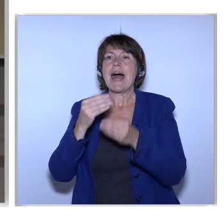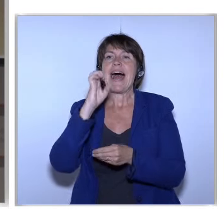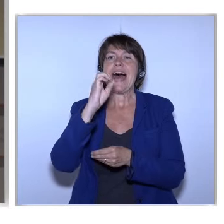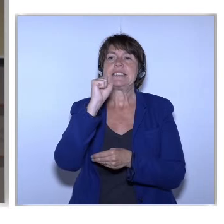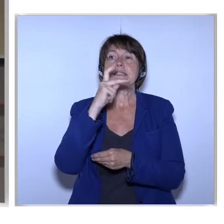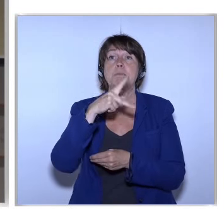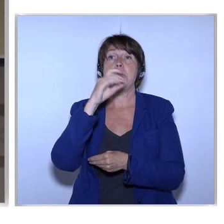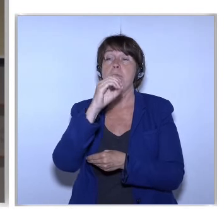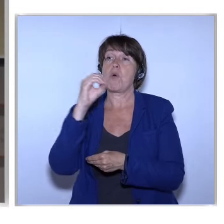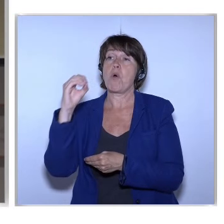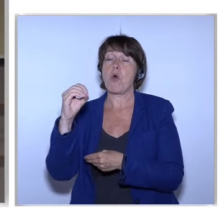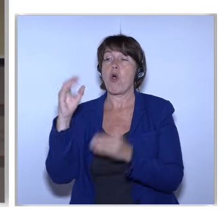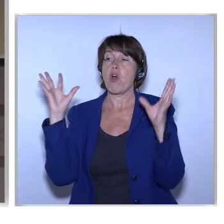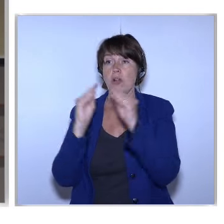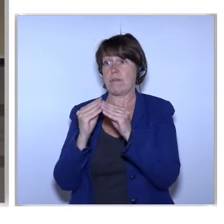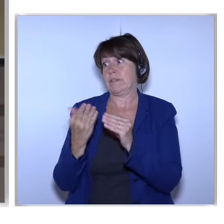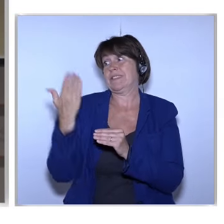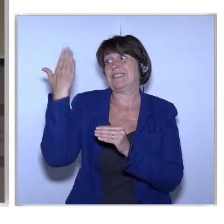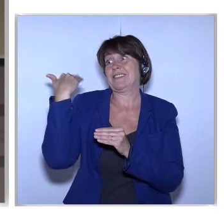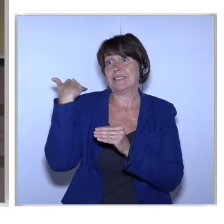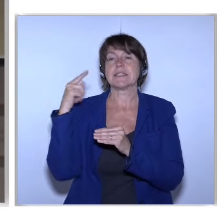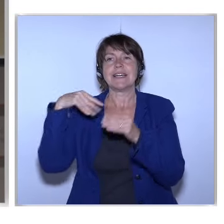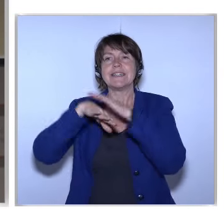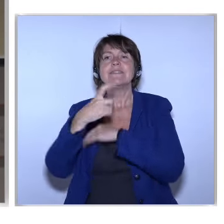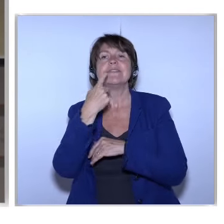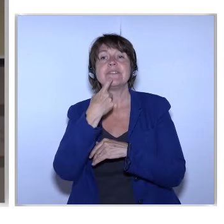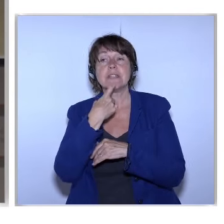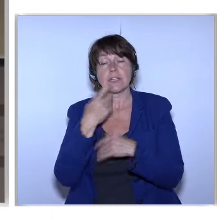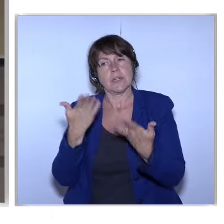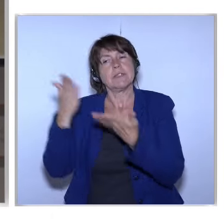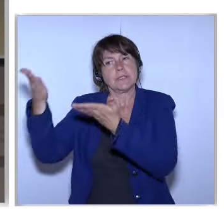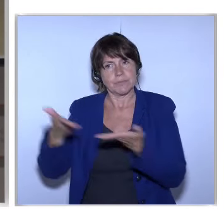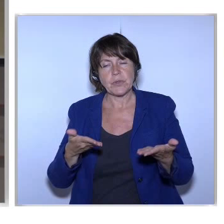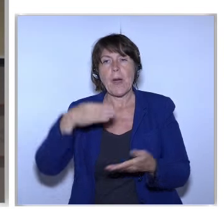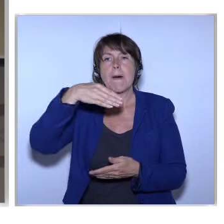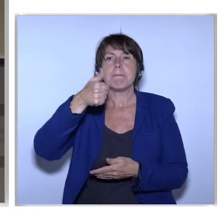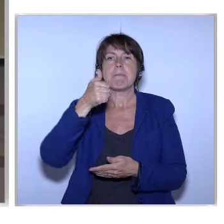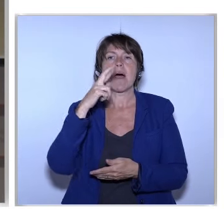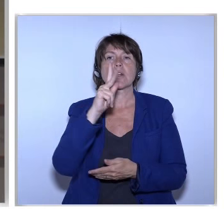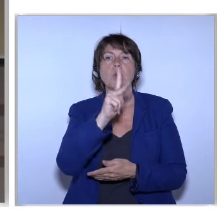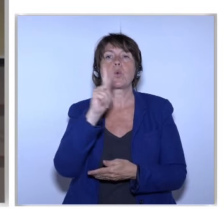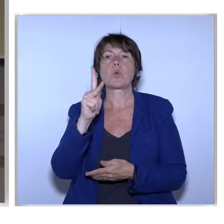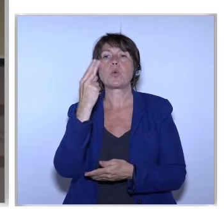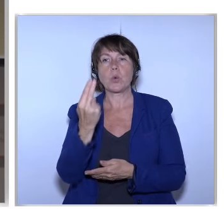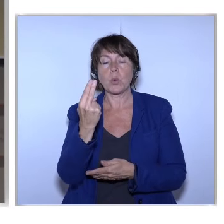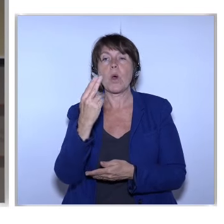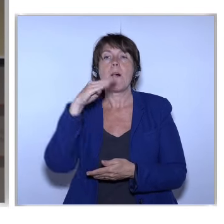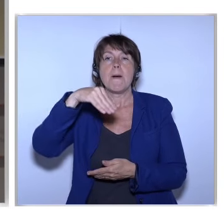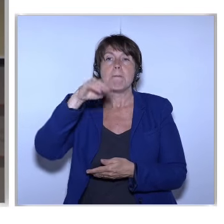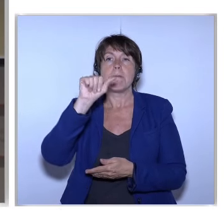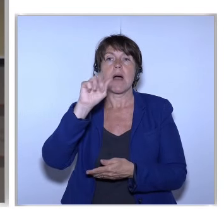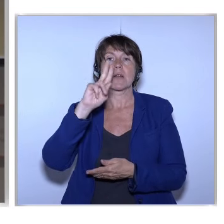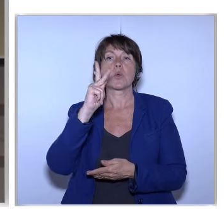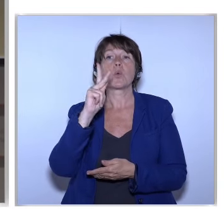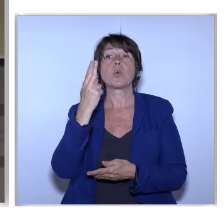held Just earlier this month In Finland And would you now welcome Marku Markula To the stage Marku has actually been